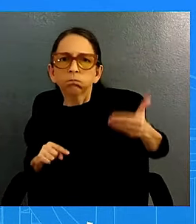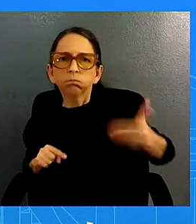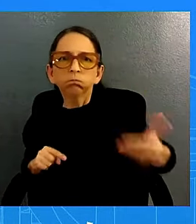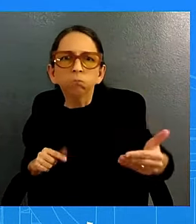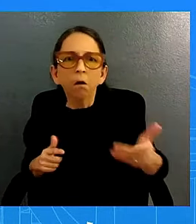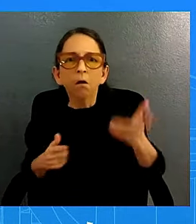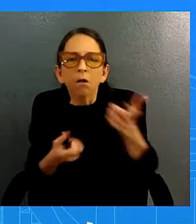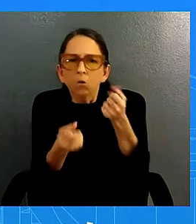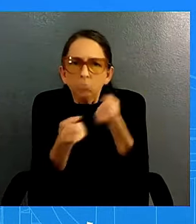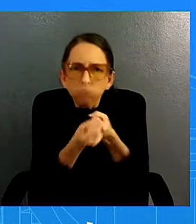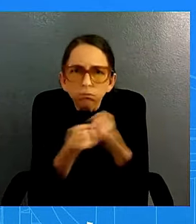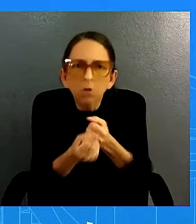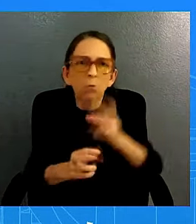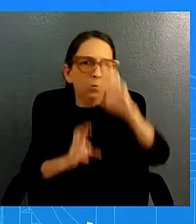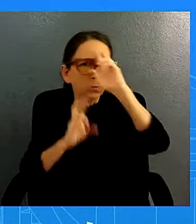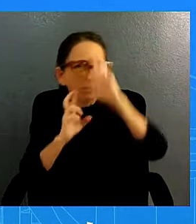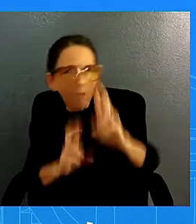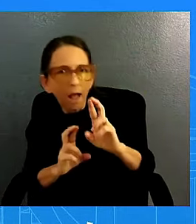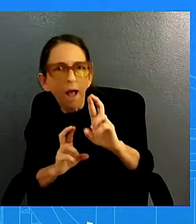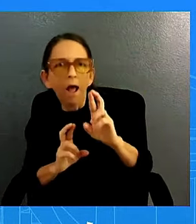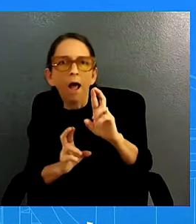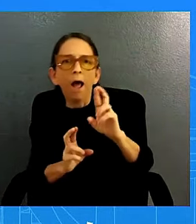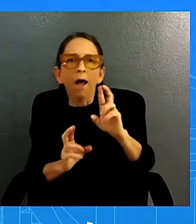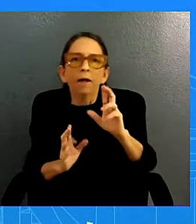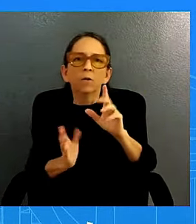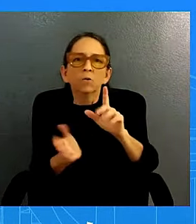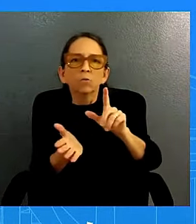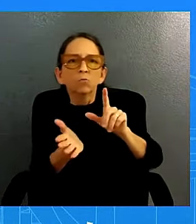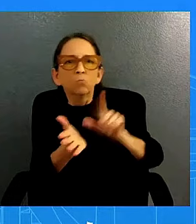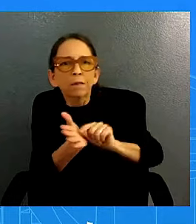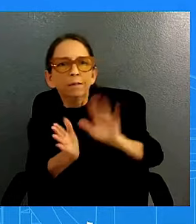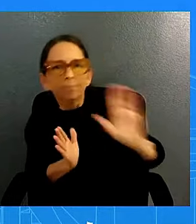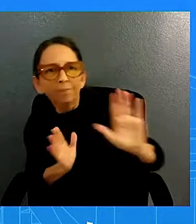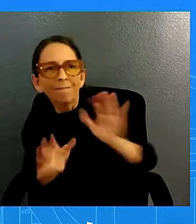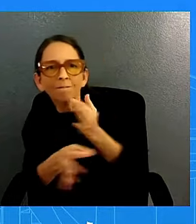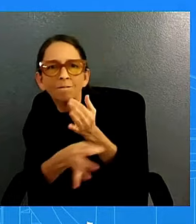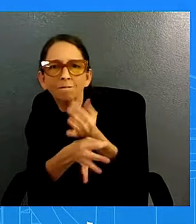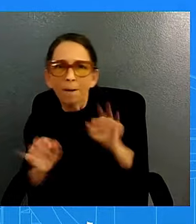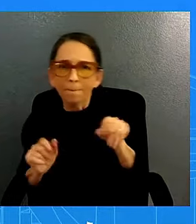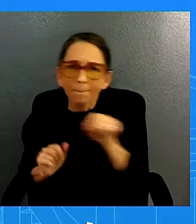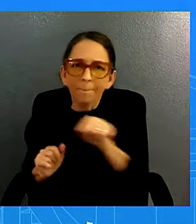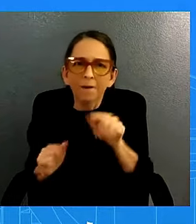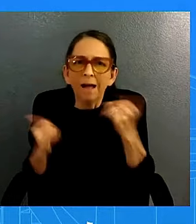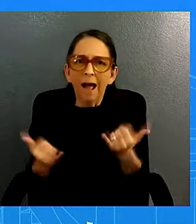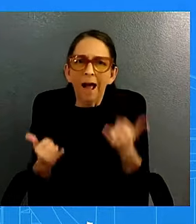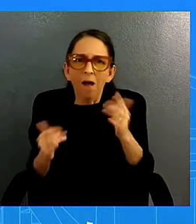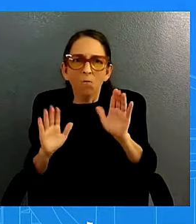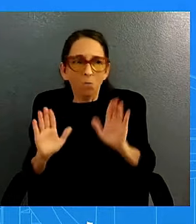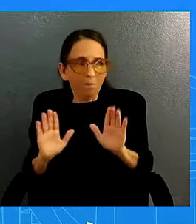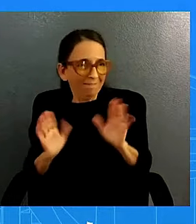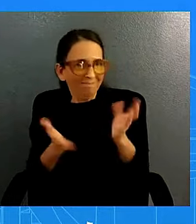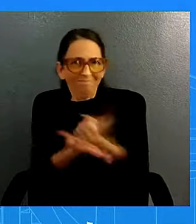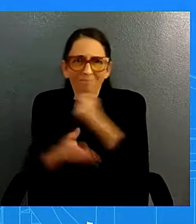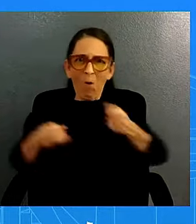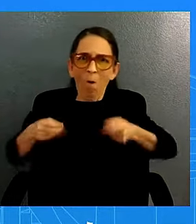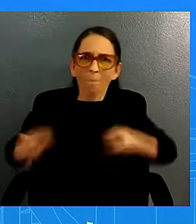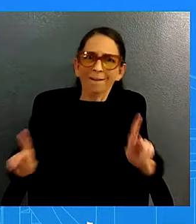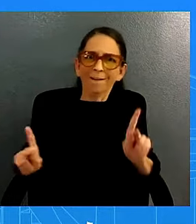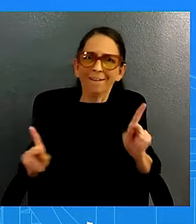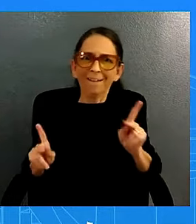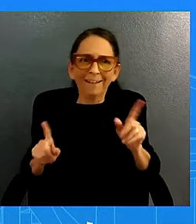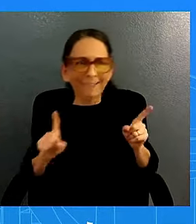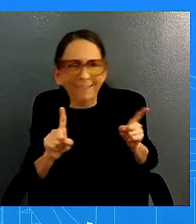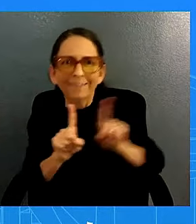press and here is a great opportunity to stand with the leader of the world's largest democracy india and two other key democracies